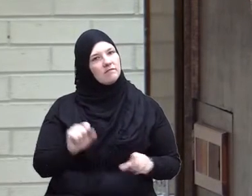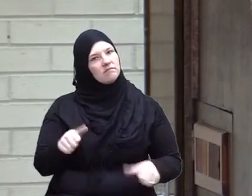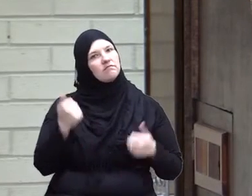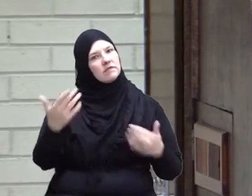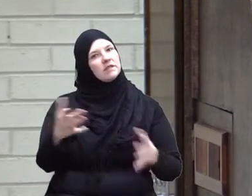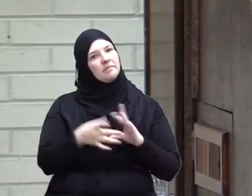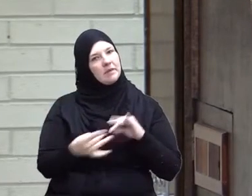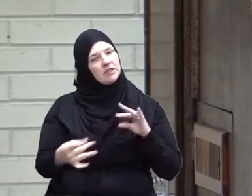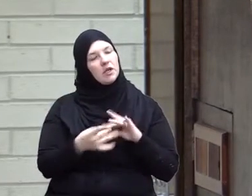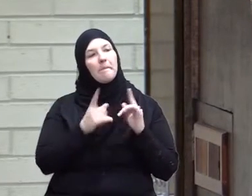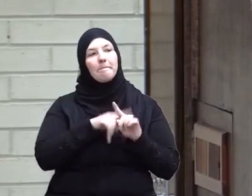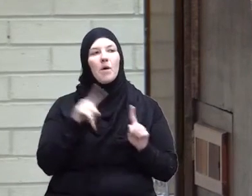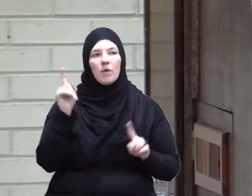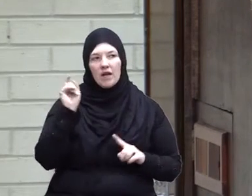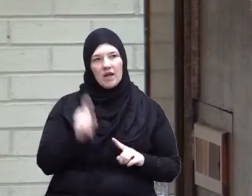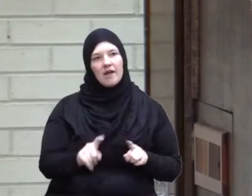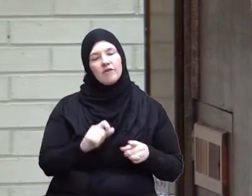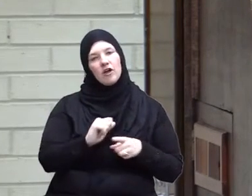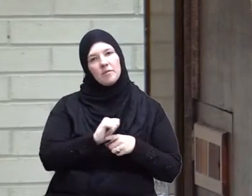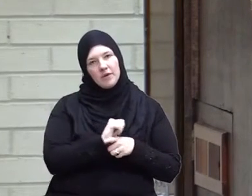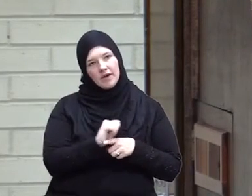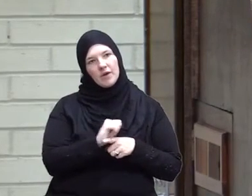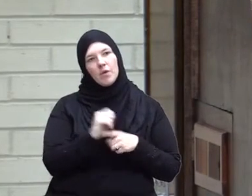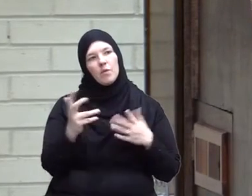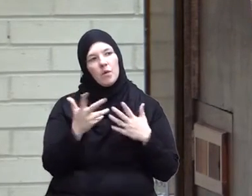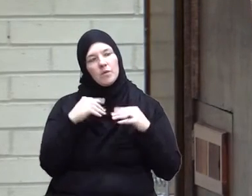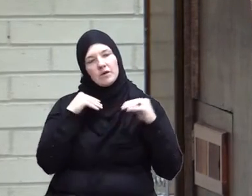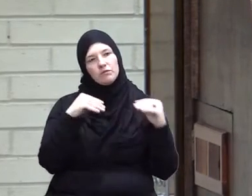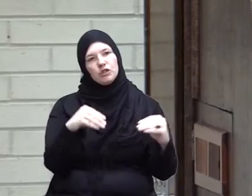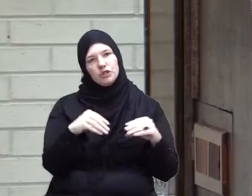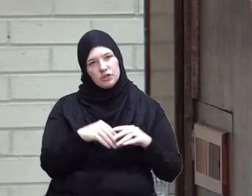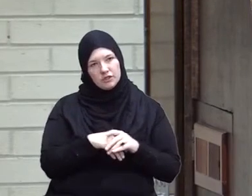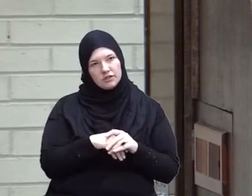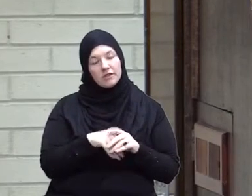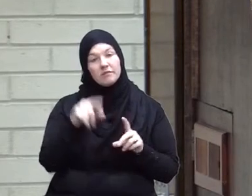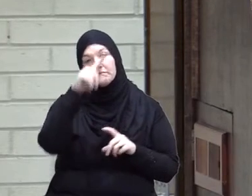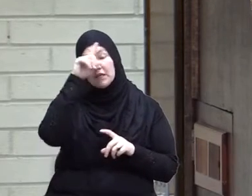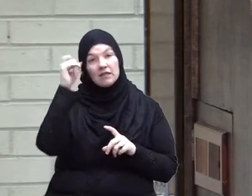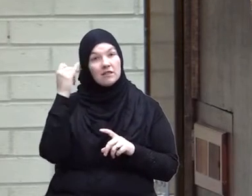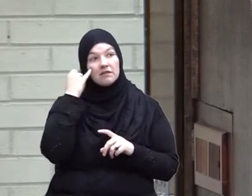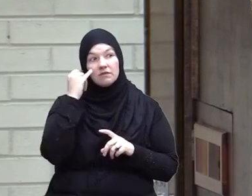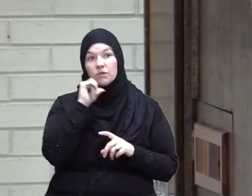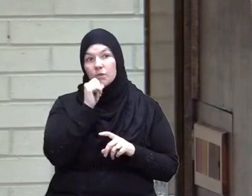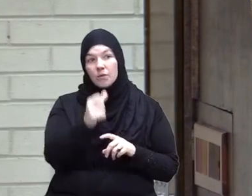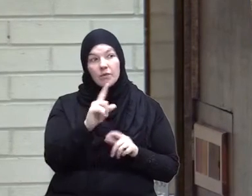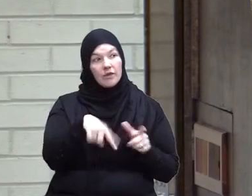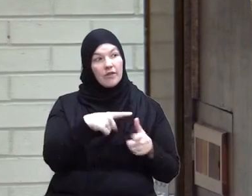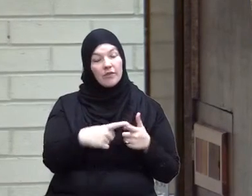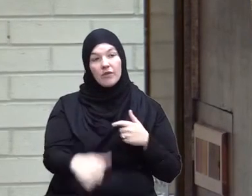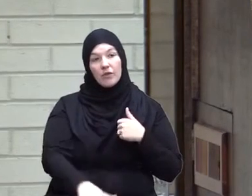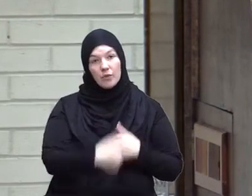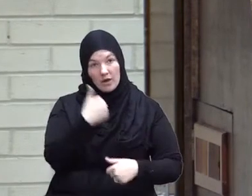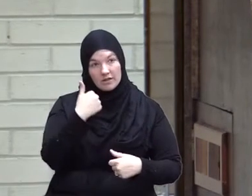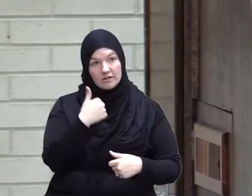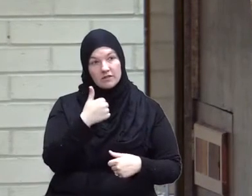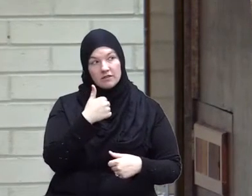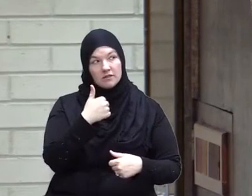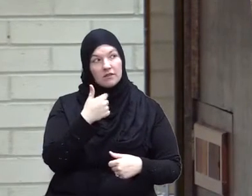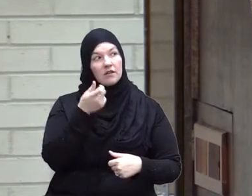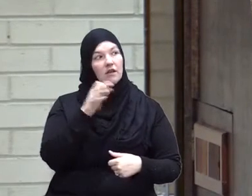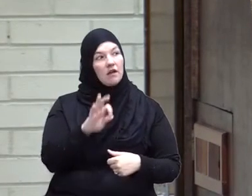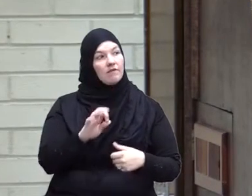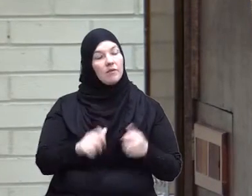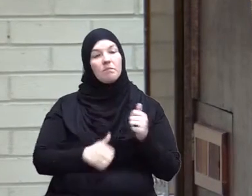the message but we have to practice what we preach because otherwise the threat of the